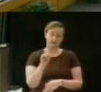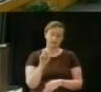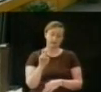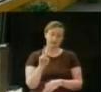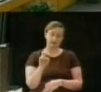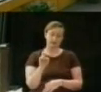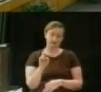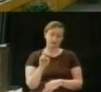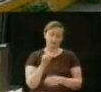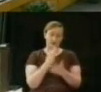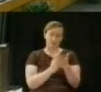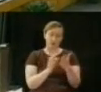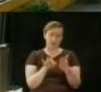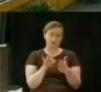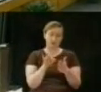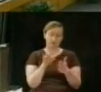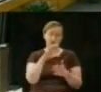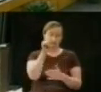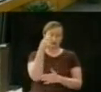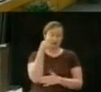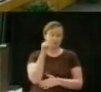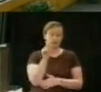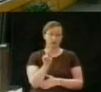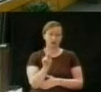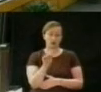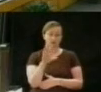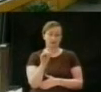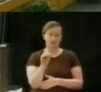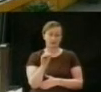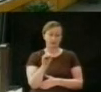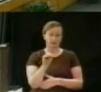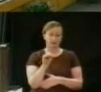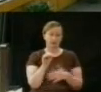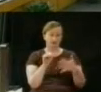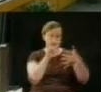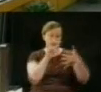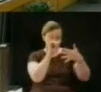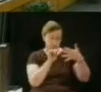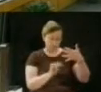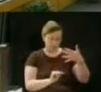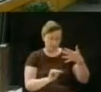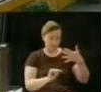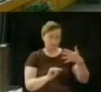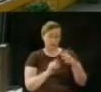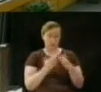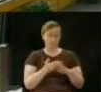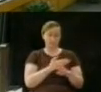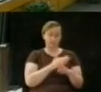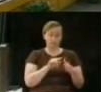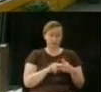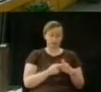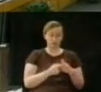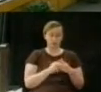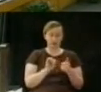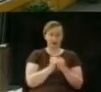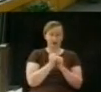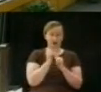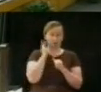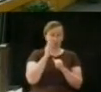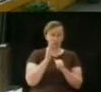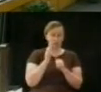out. Therefore, I think it's important for the executive parts of government of Knoxville and Knox County